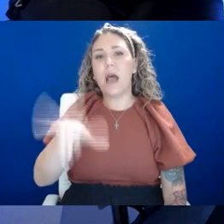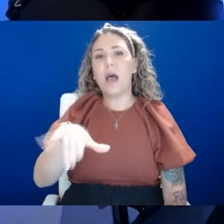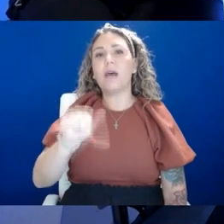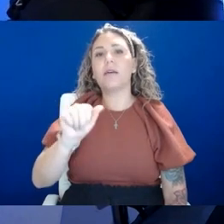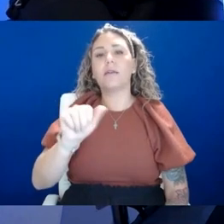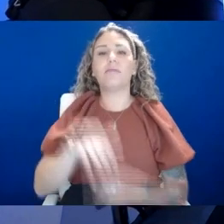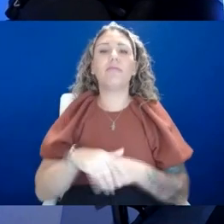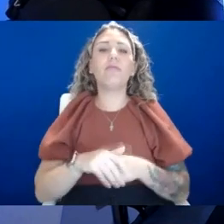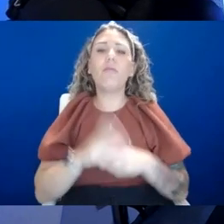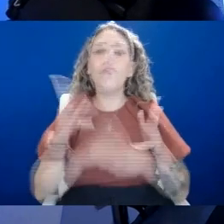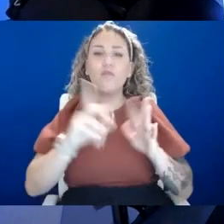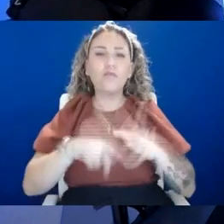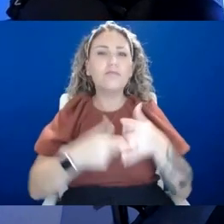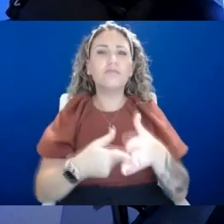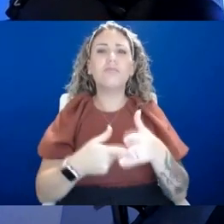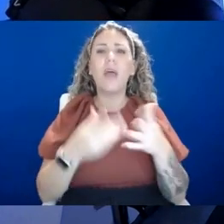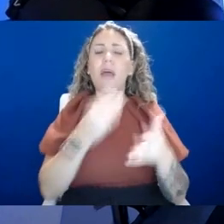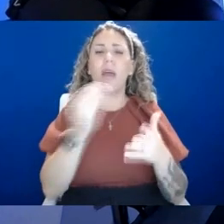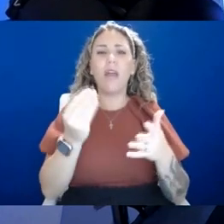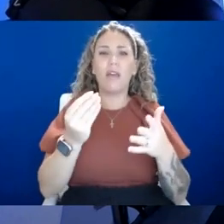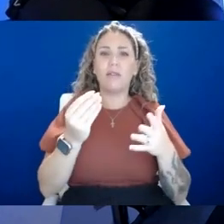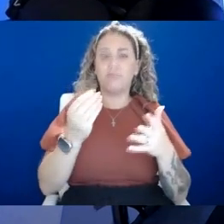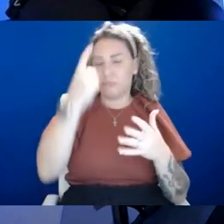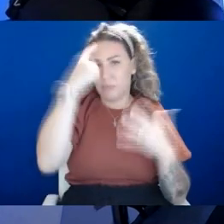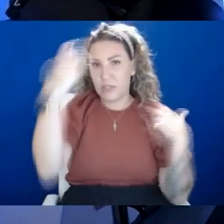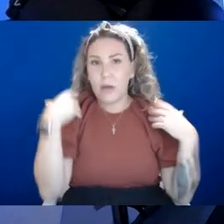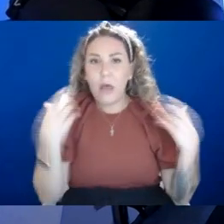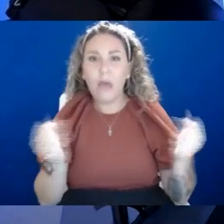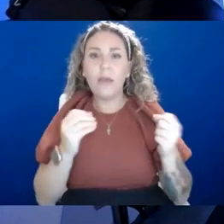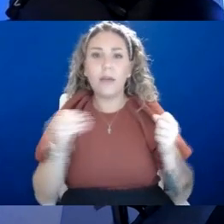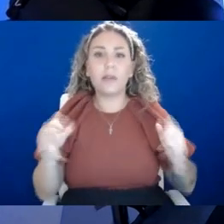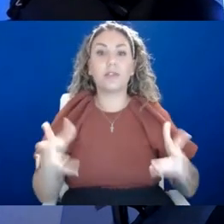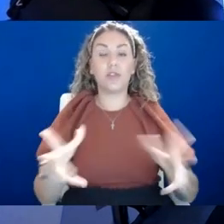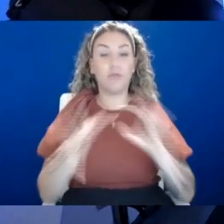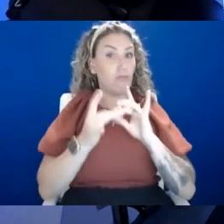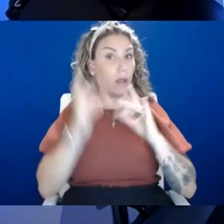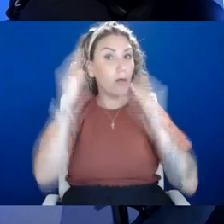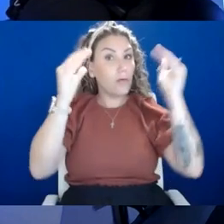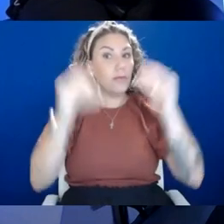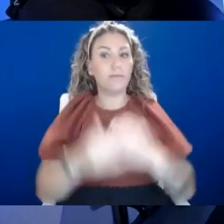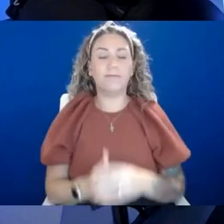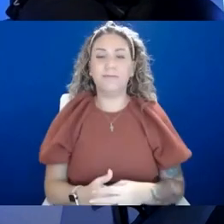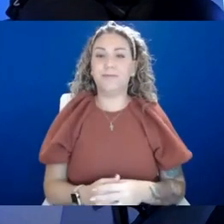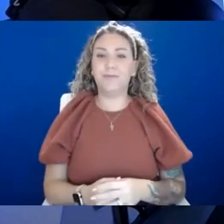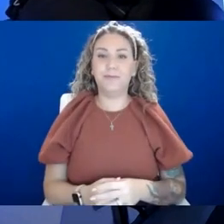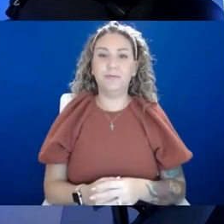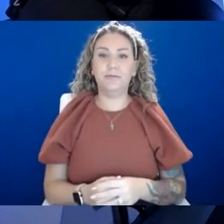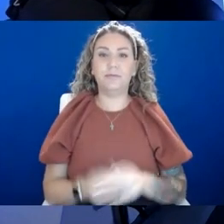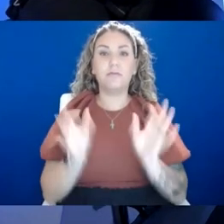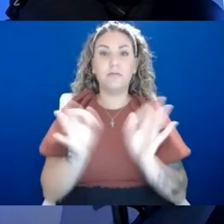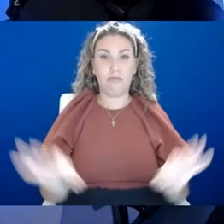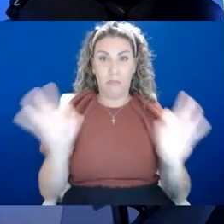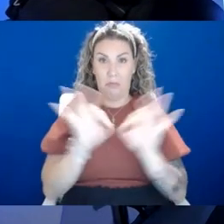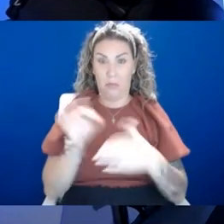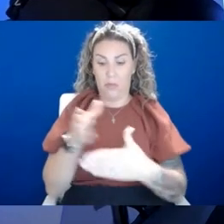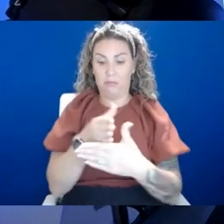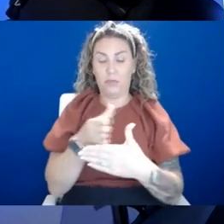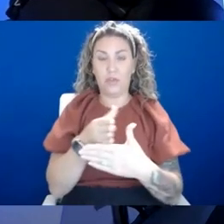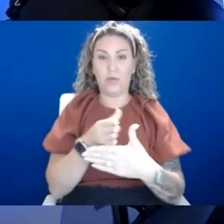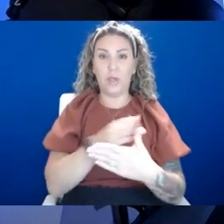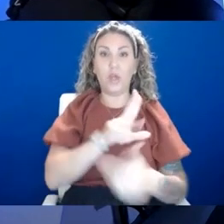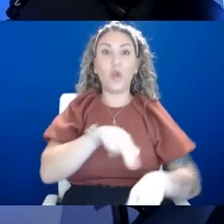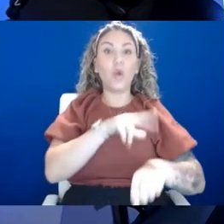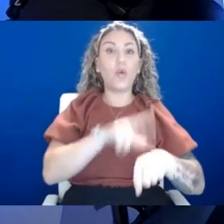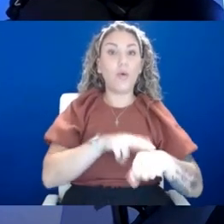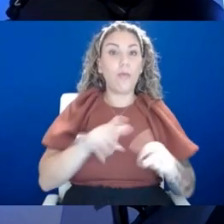know about mental health and anxiety among adults? Yeah, so I think it's important to distinguish between normal anxiety that every human